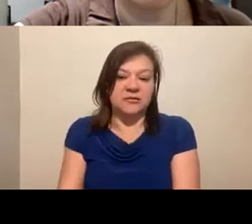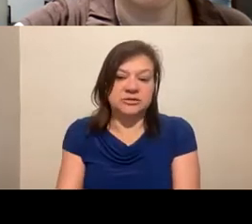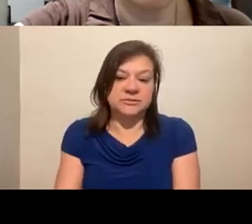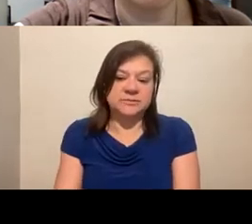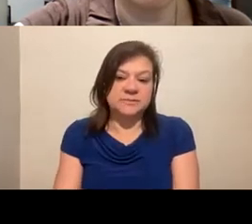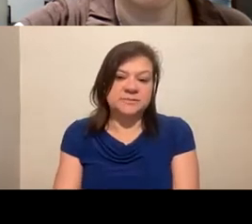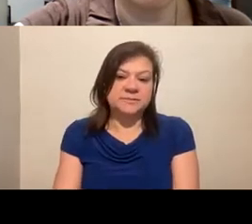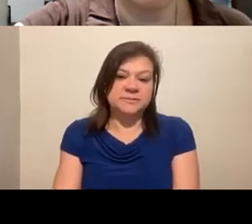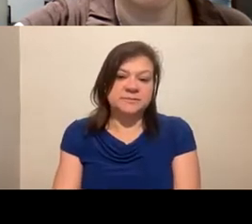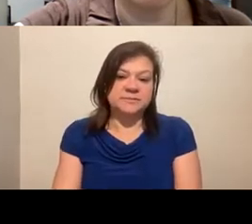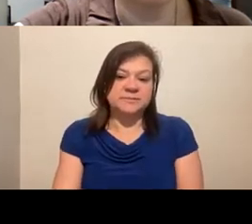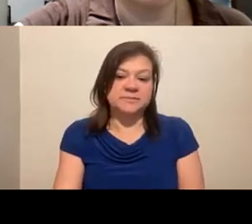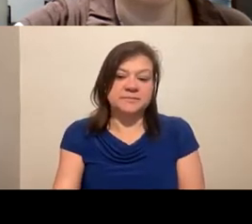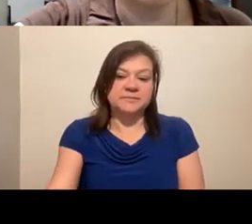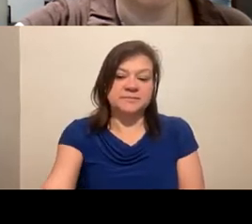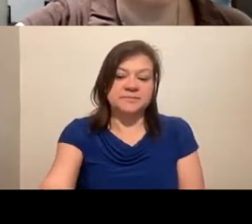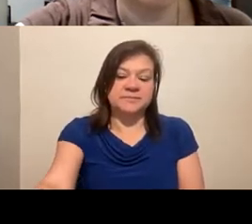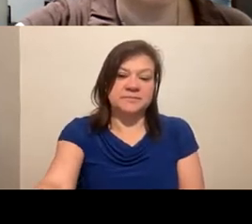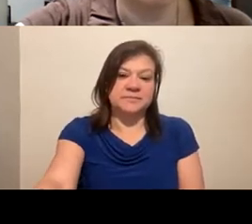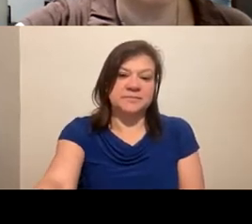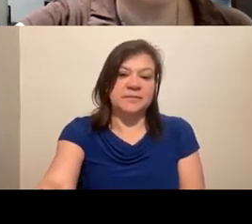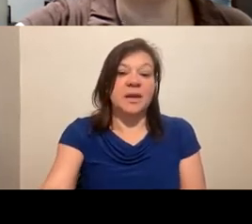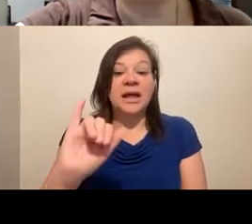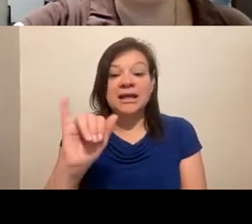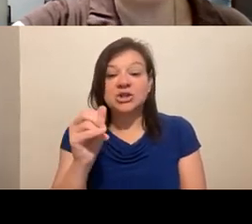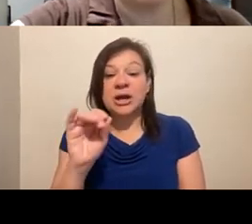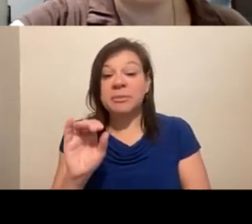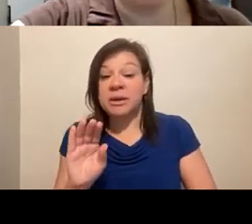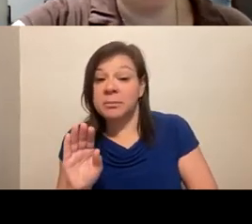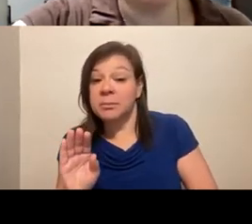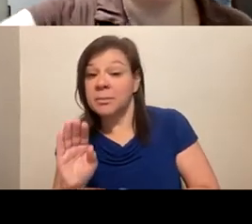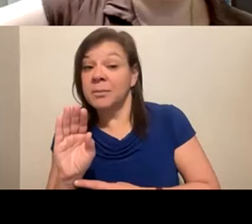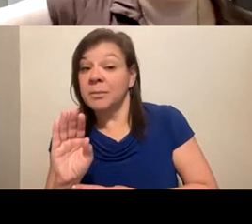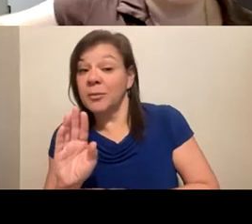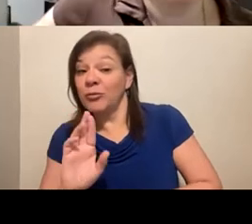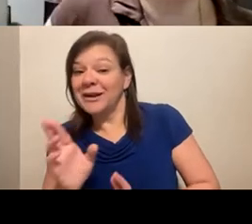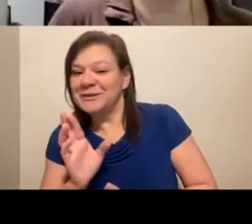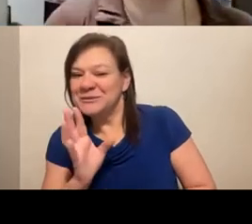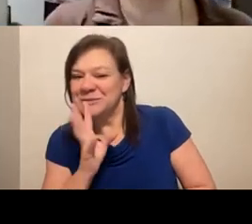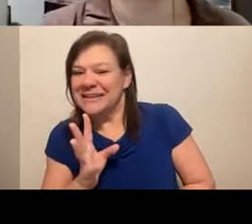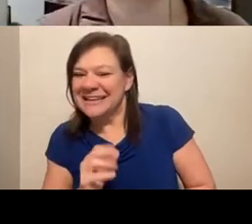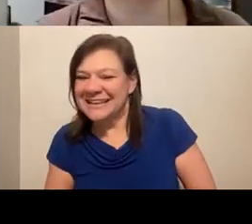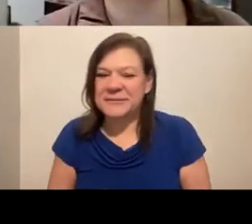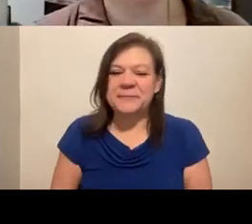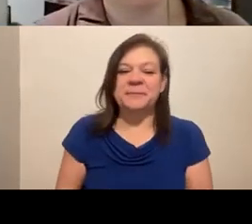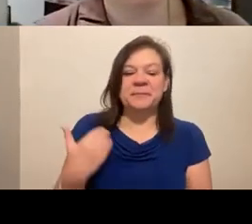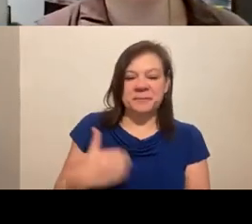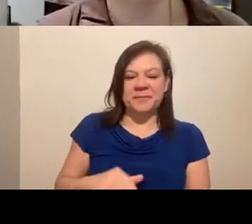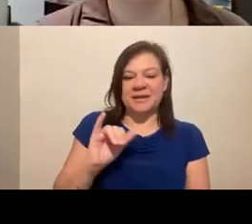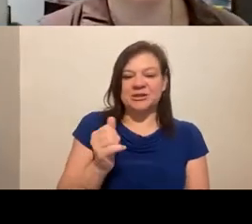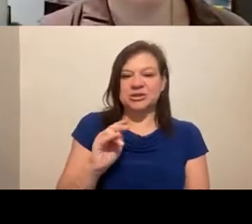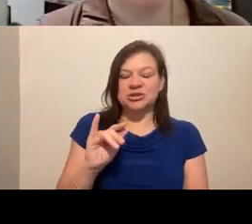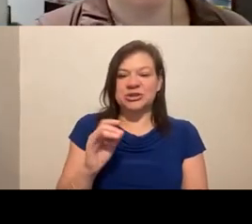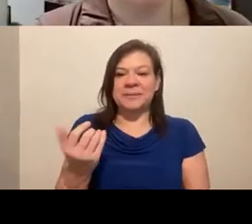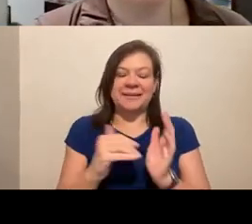This is Charles again, and Jamie, I saw you were poised to speak. Yeah, this is Jamie again. I